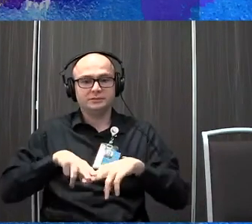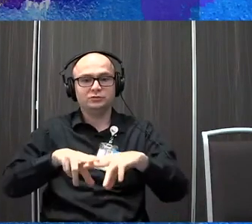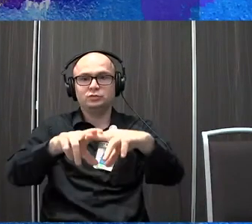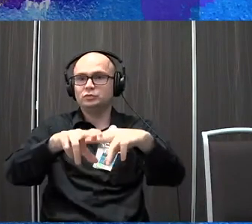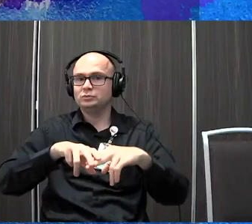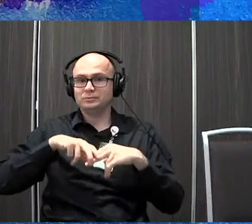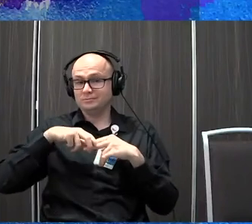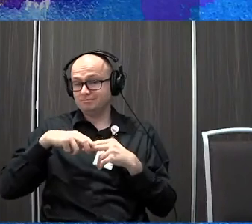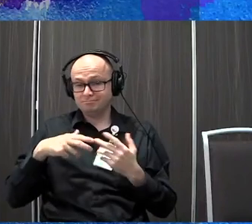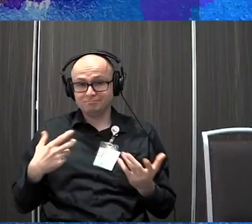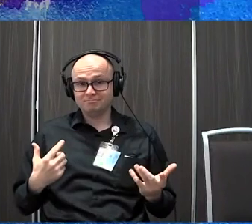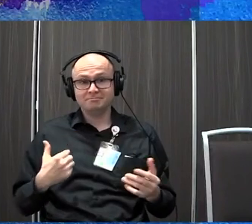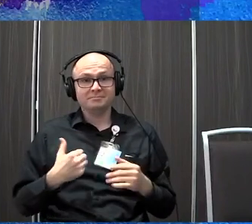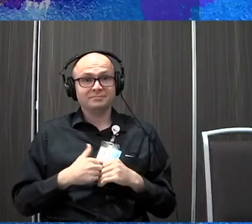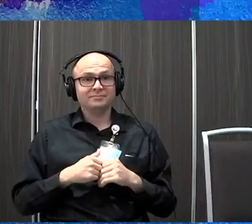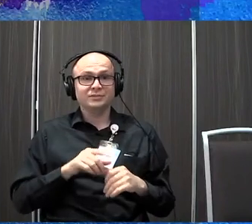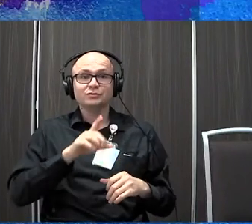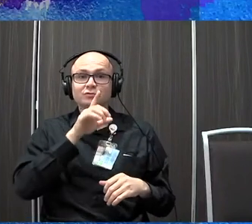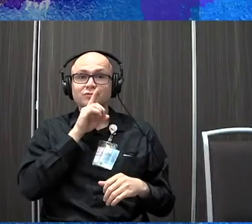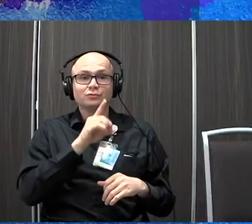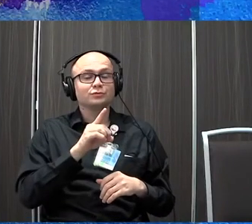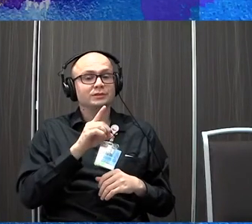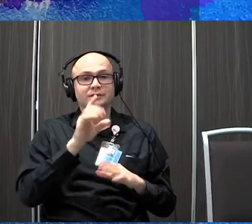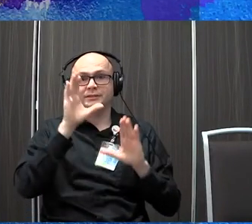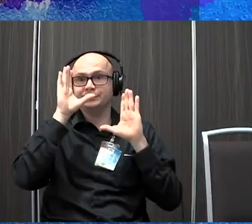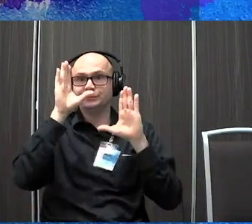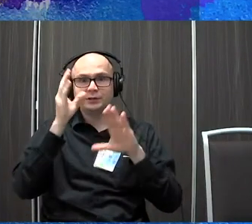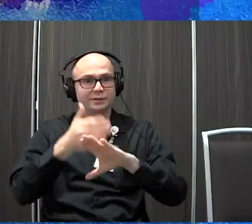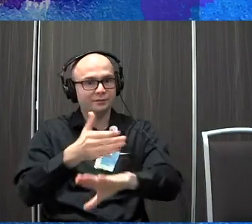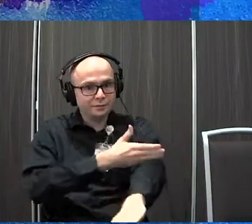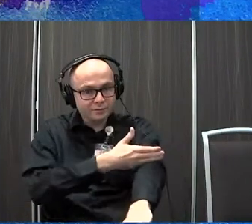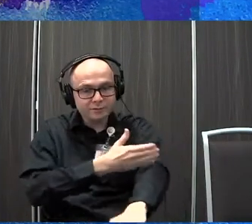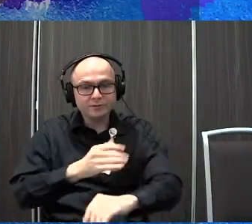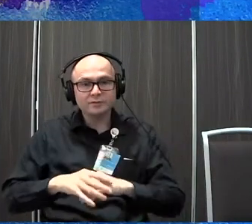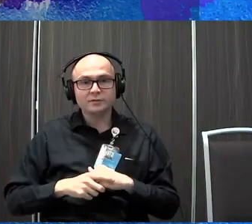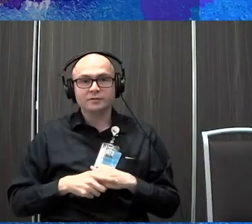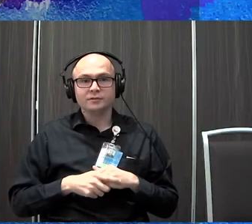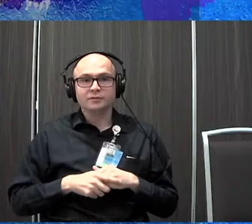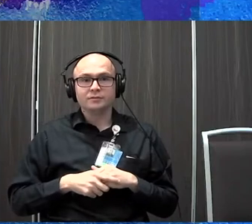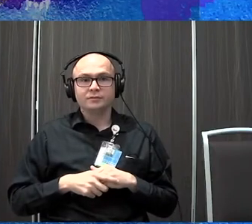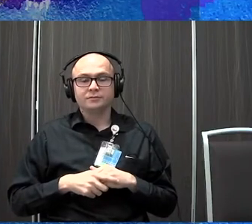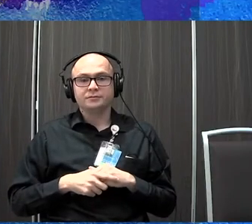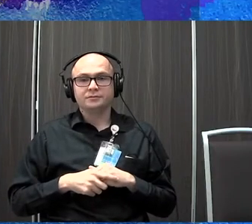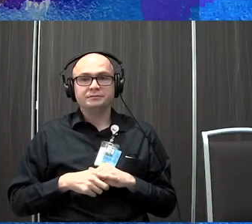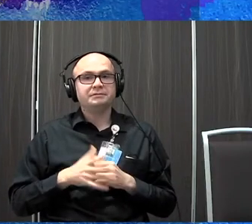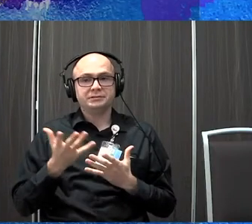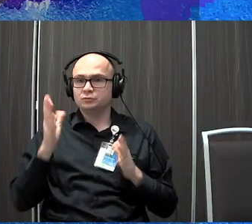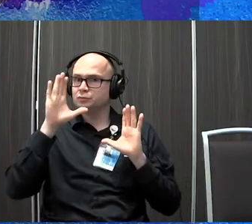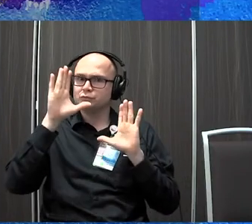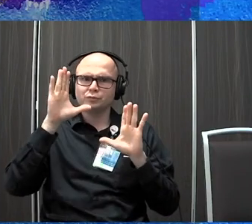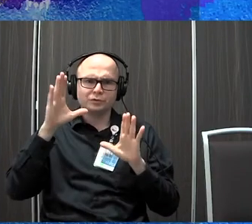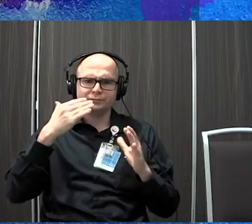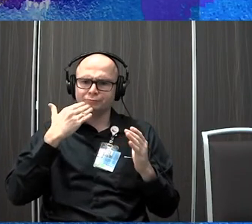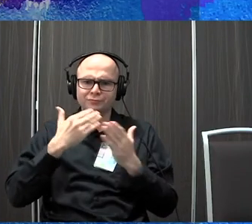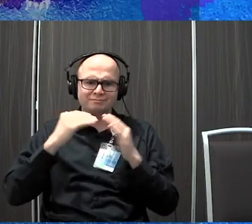So I think it's really done a lot to help him, um, improve his balance and that kind of thing. So,